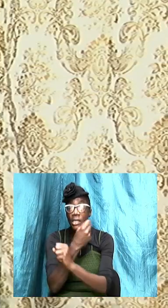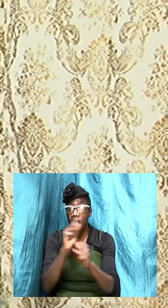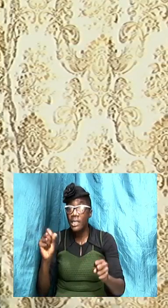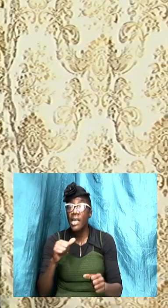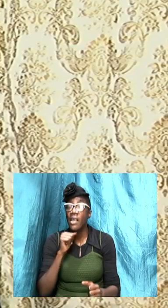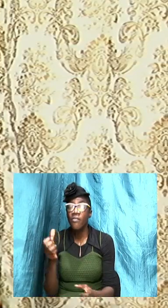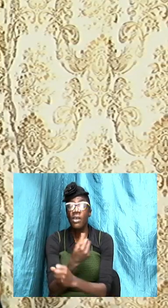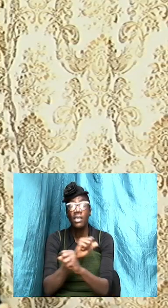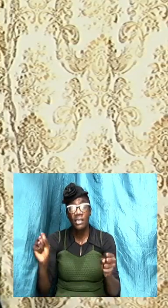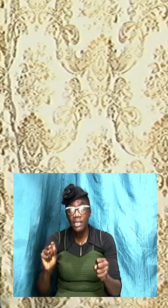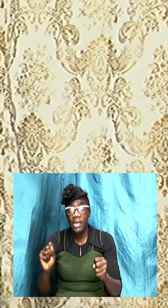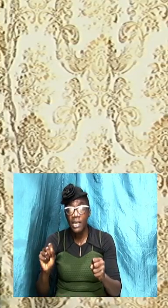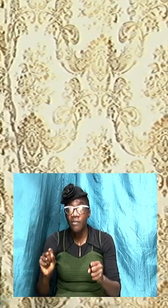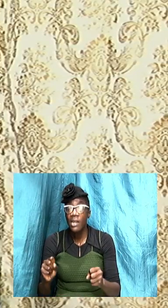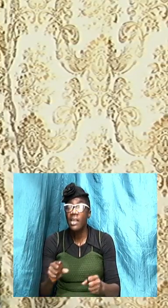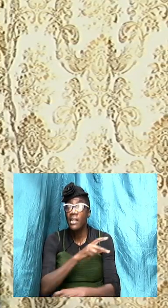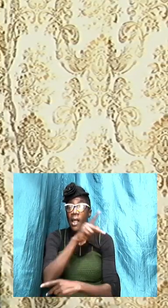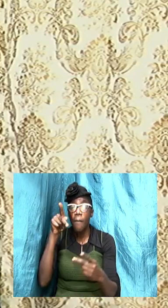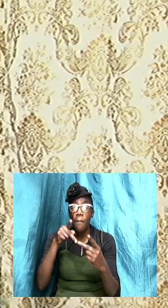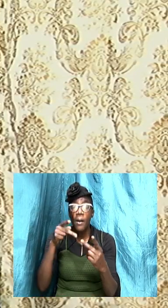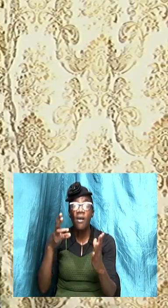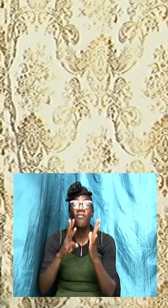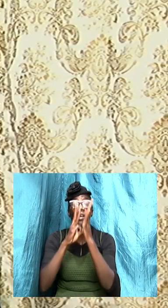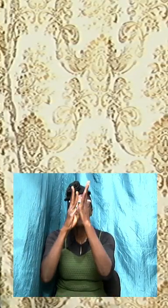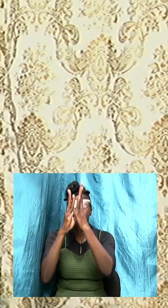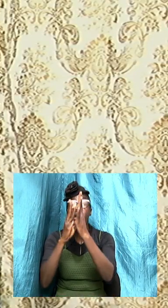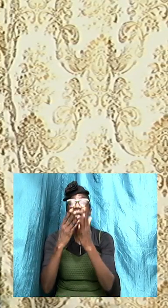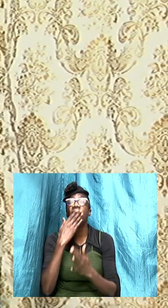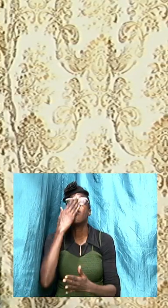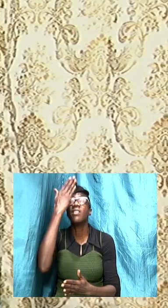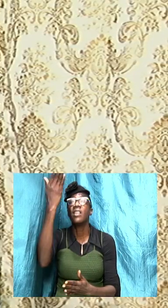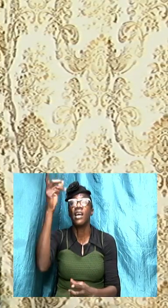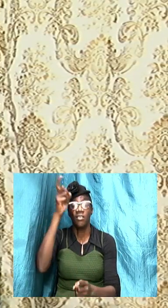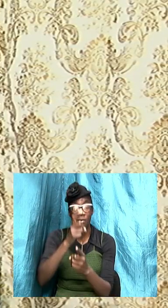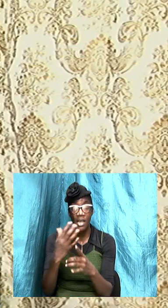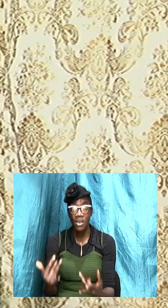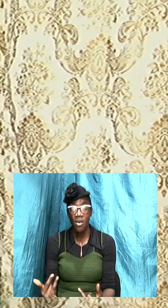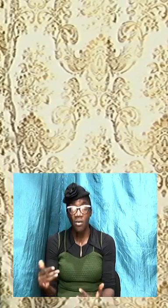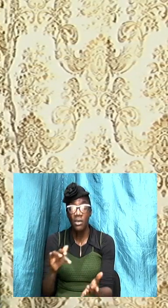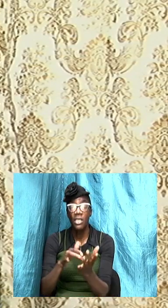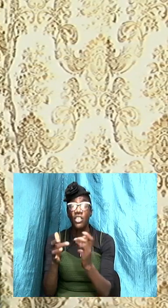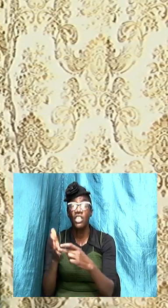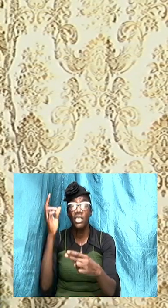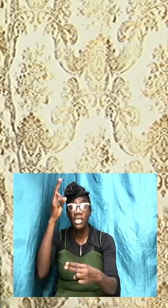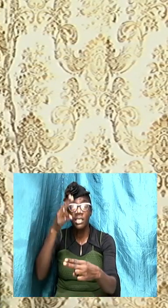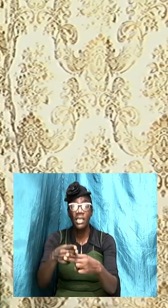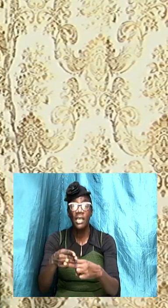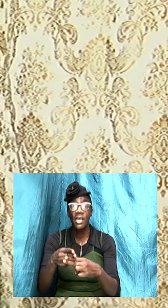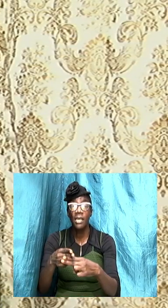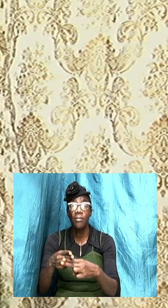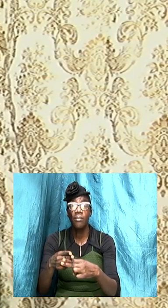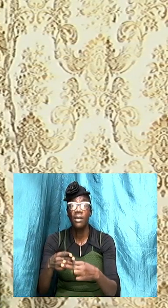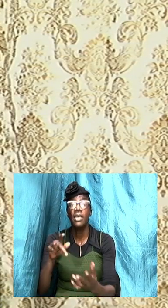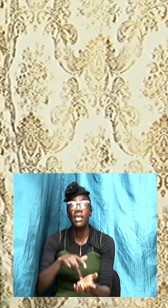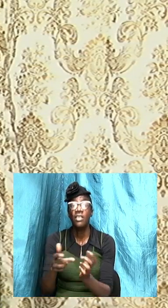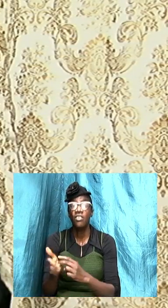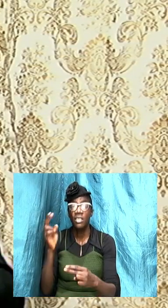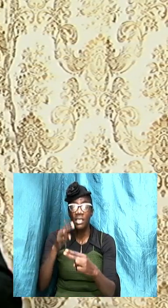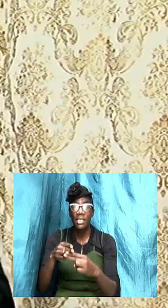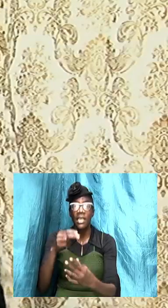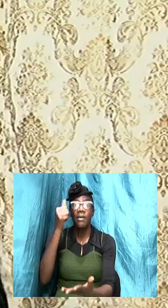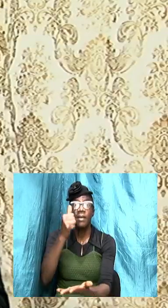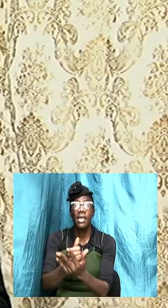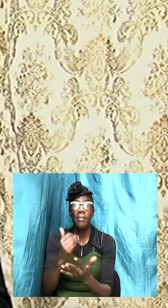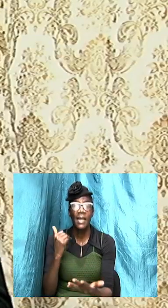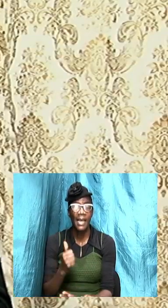and accomplish your perfect will we give you thanks right now in Jesus name in Jesus name amen